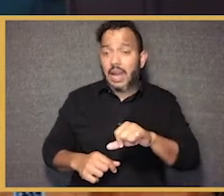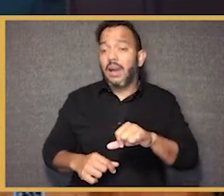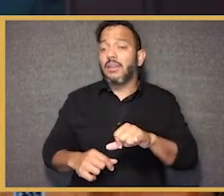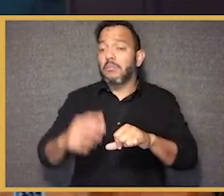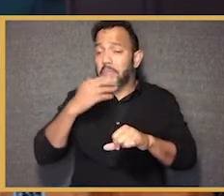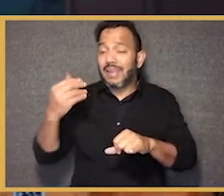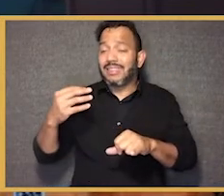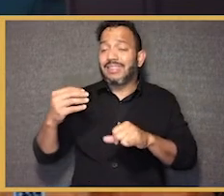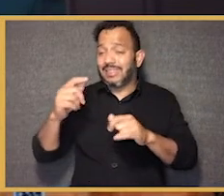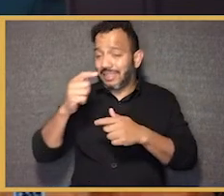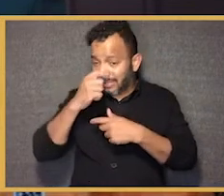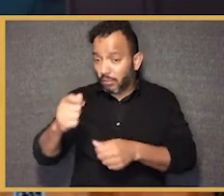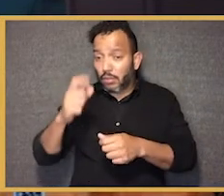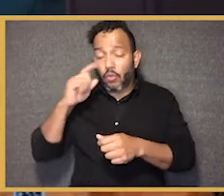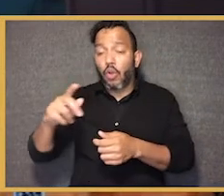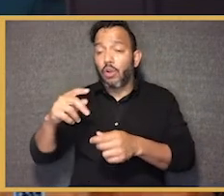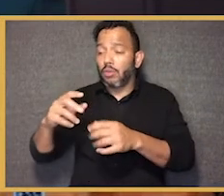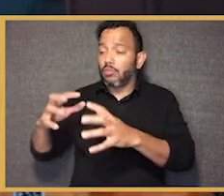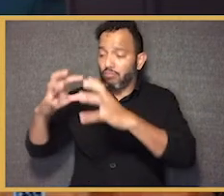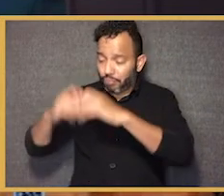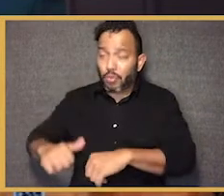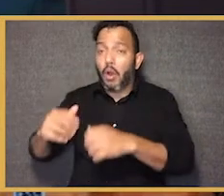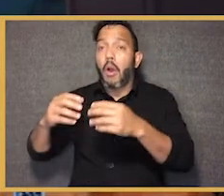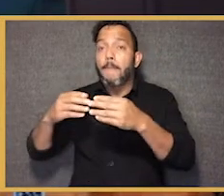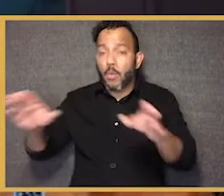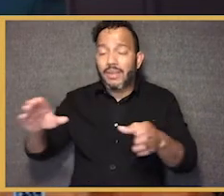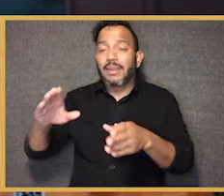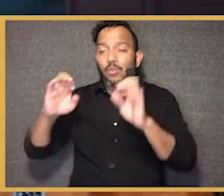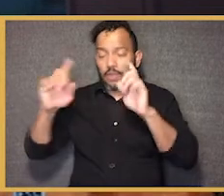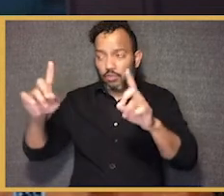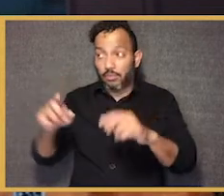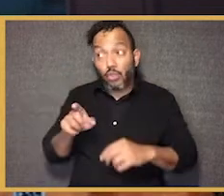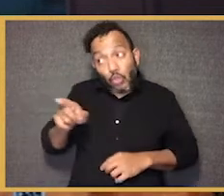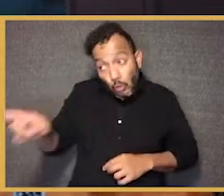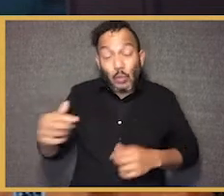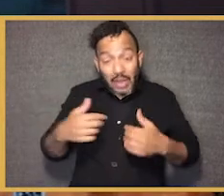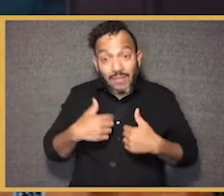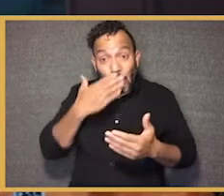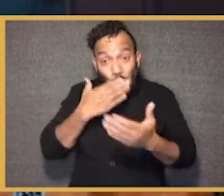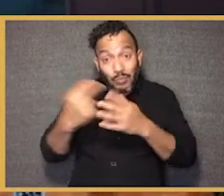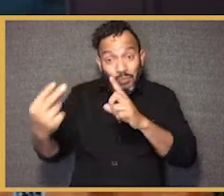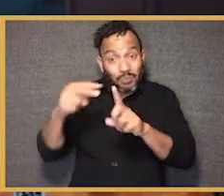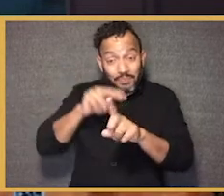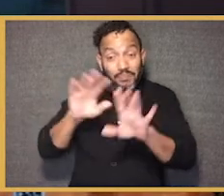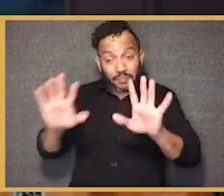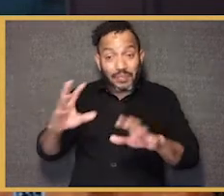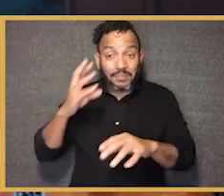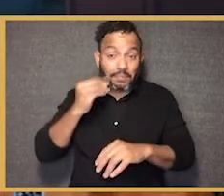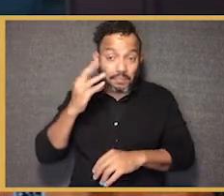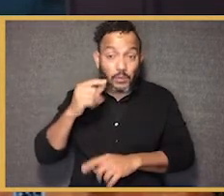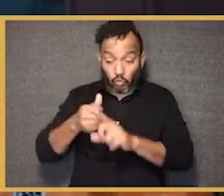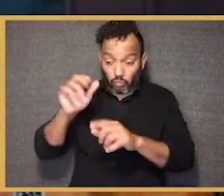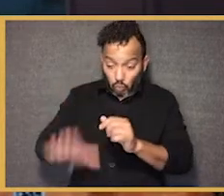and cover for vested interests to dismantle public education. So you have a unique perspective on this question,